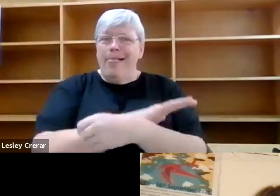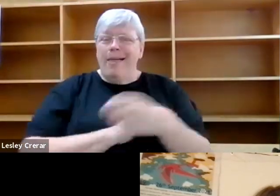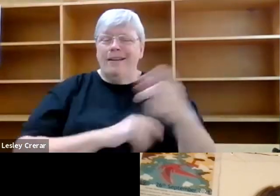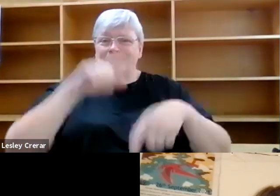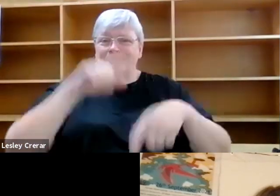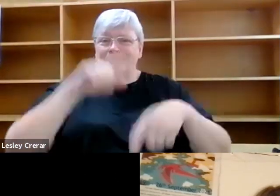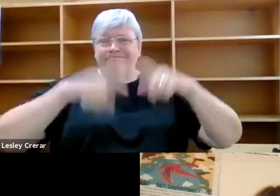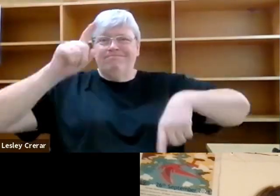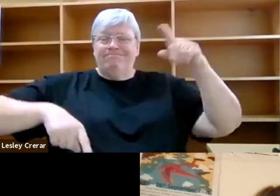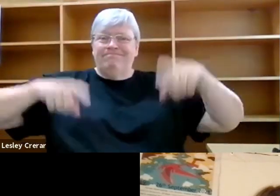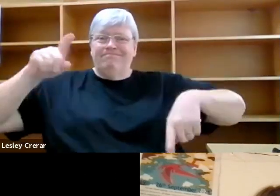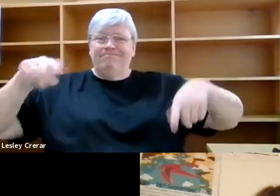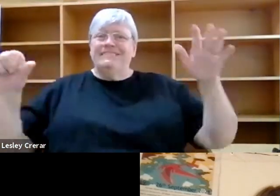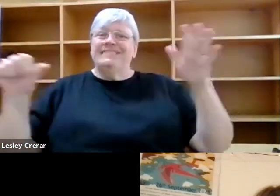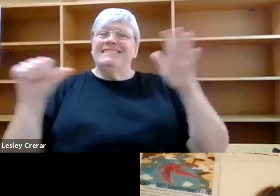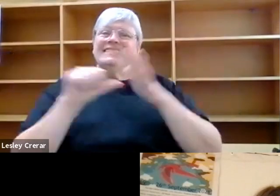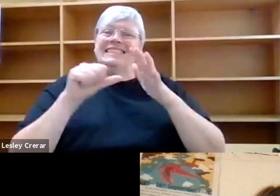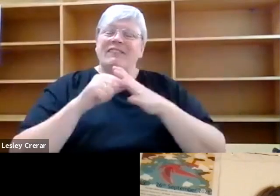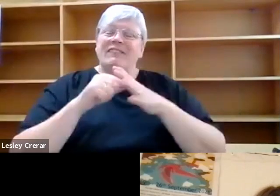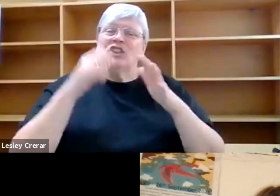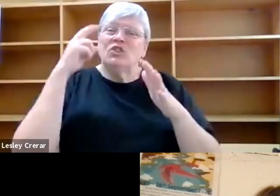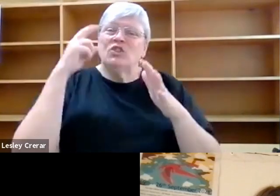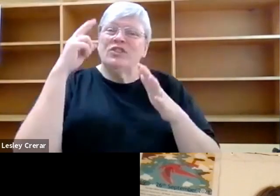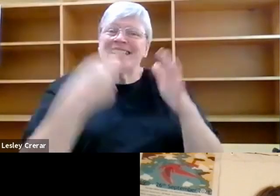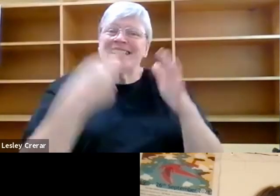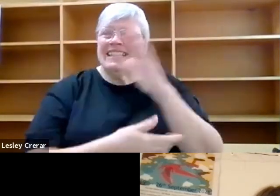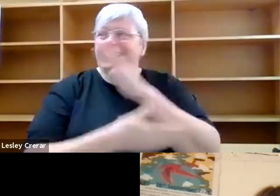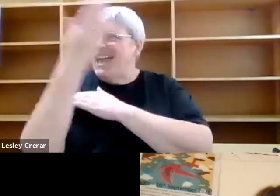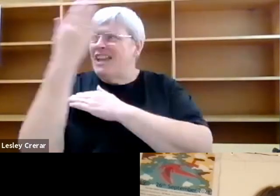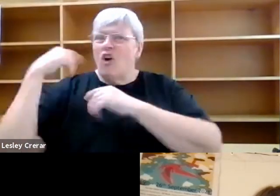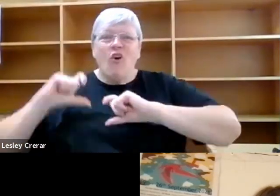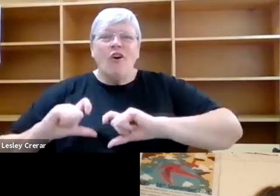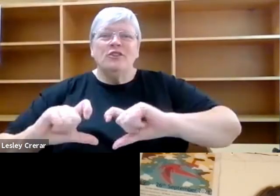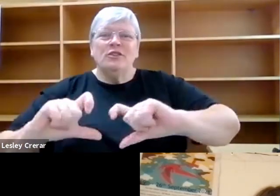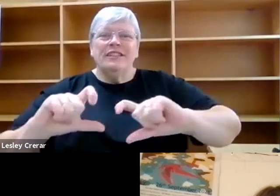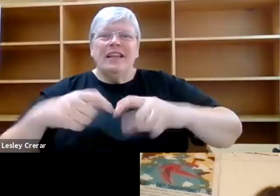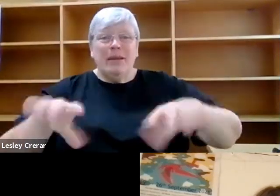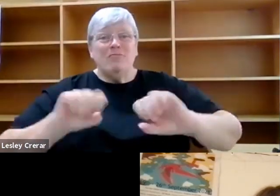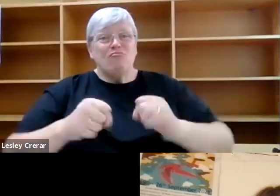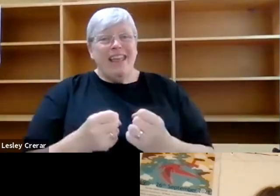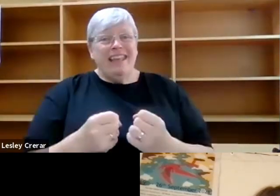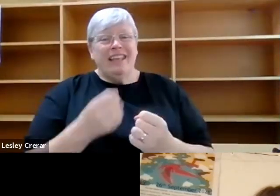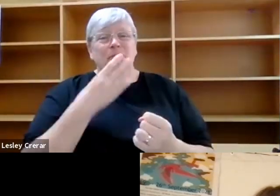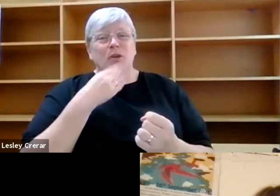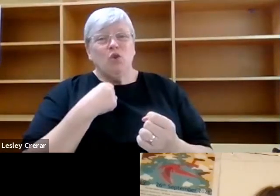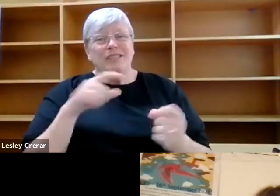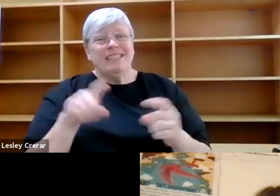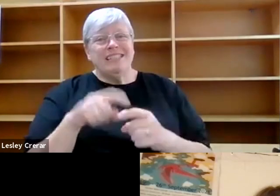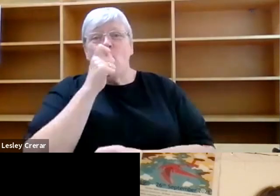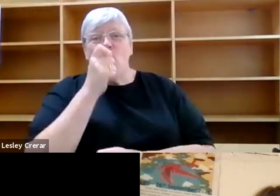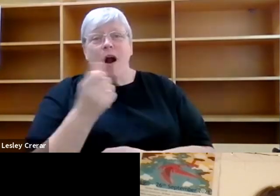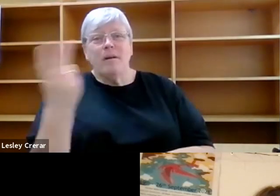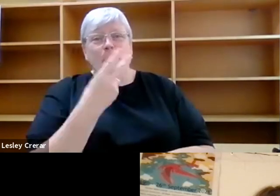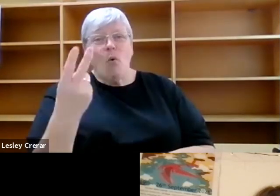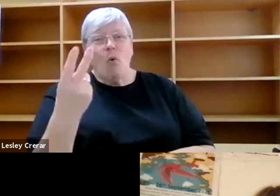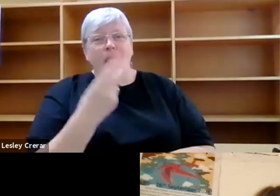it can be difficult to see that break in historical continuity because we're using the same word in both places. But in terms